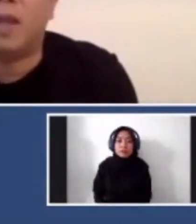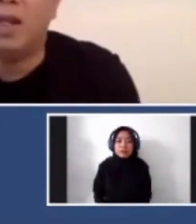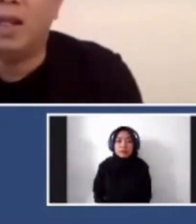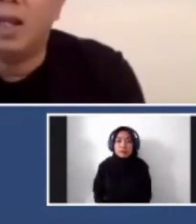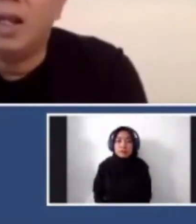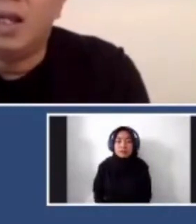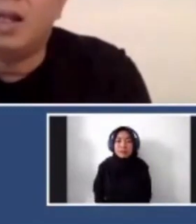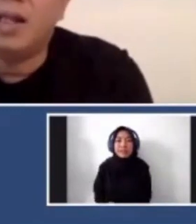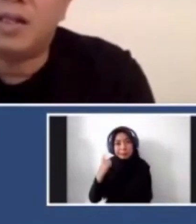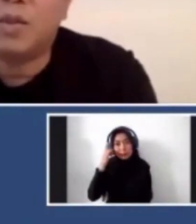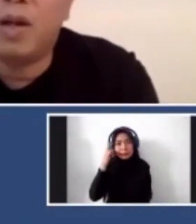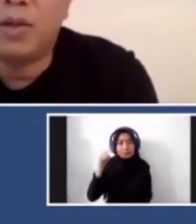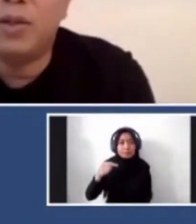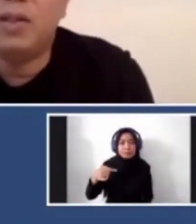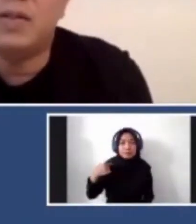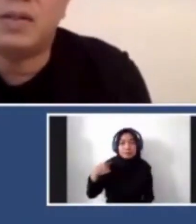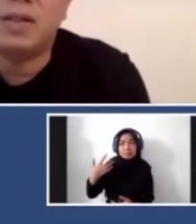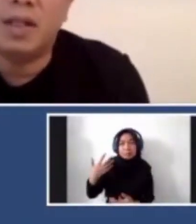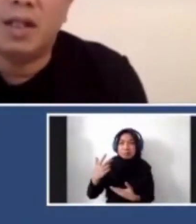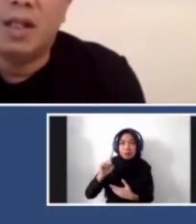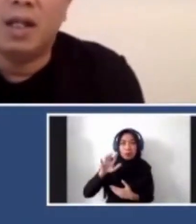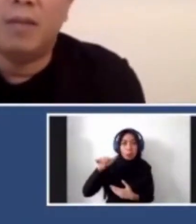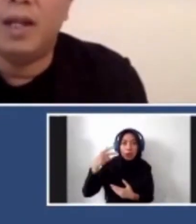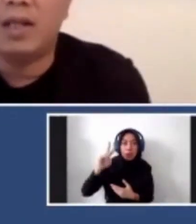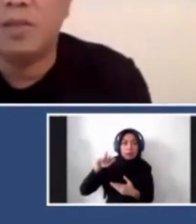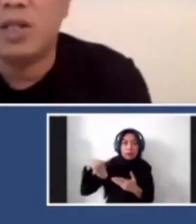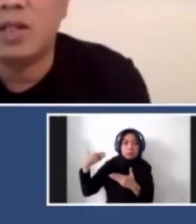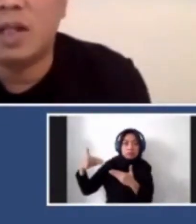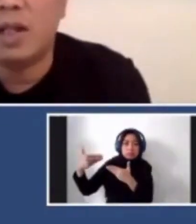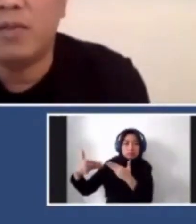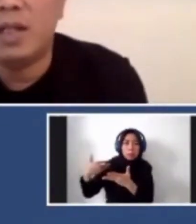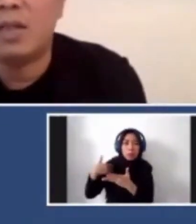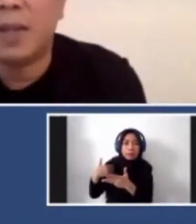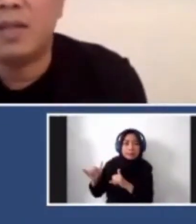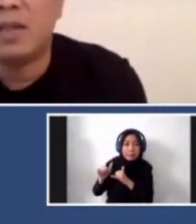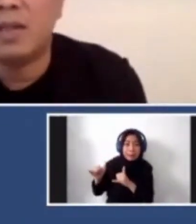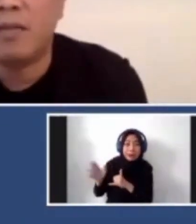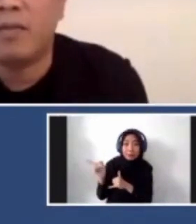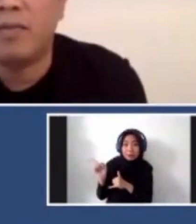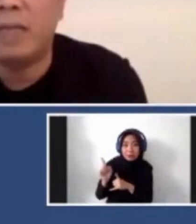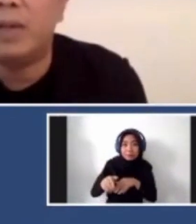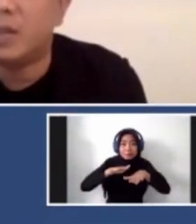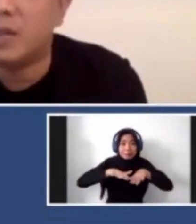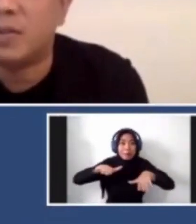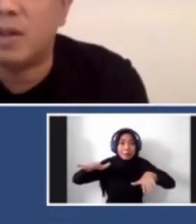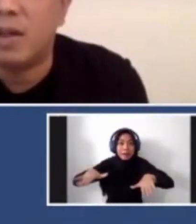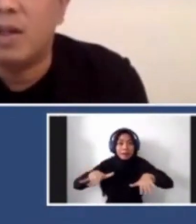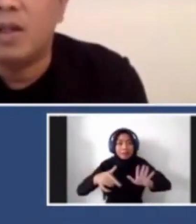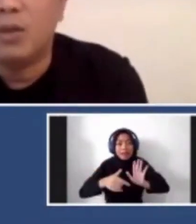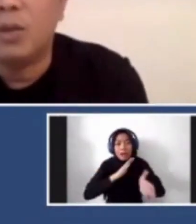same thing in the last one or two years. Many exhibitions and physical spaces have decreased